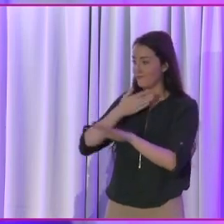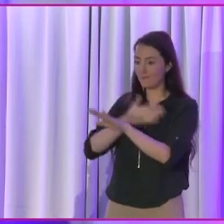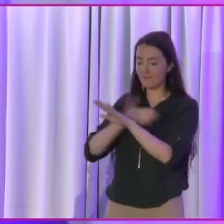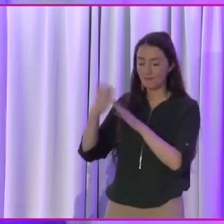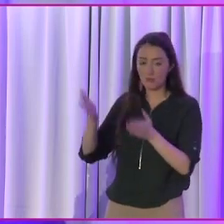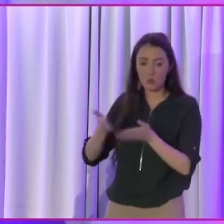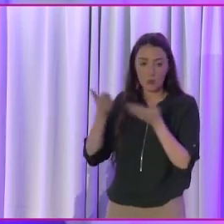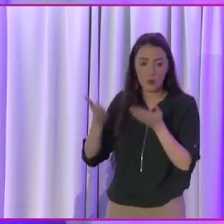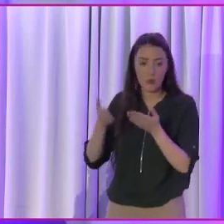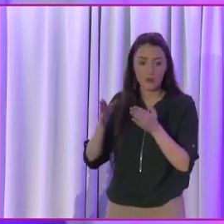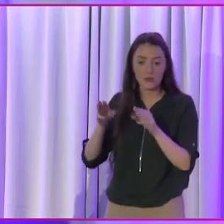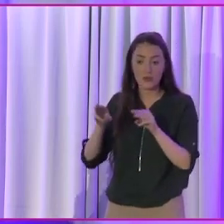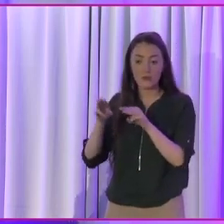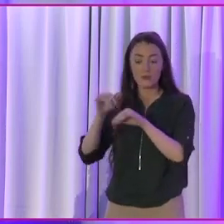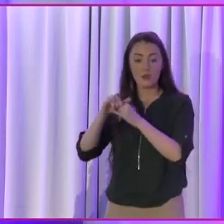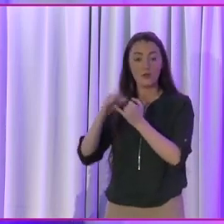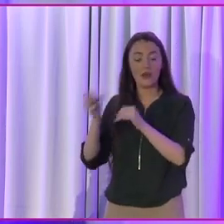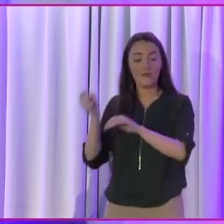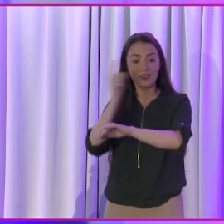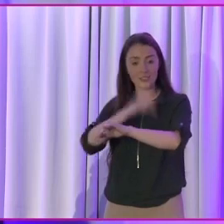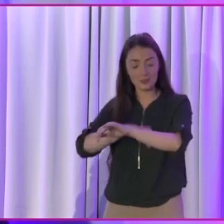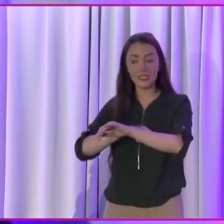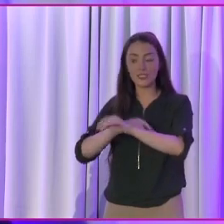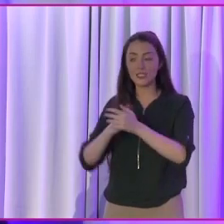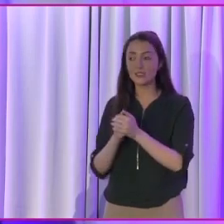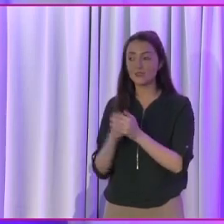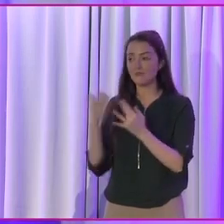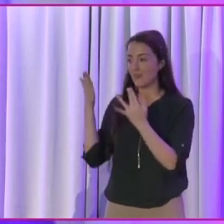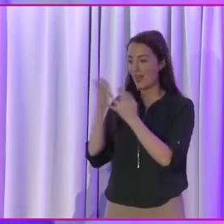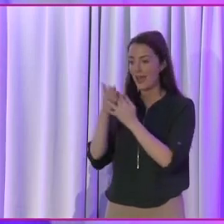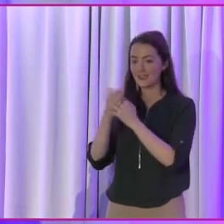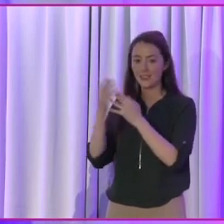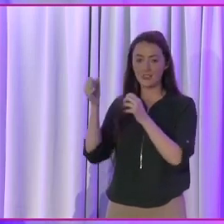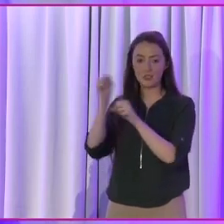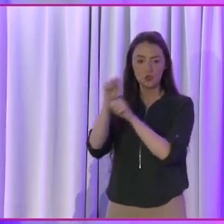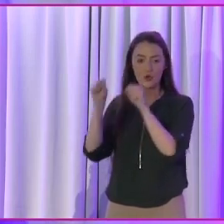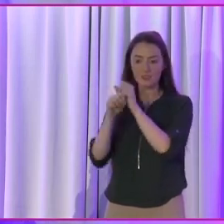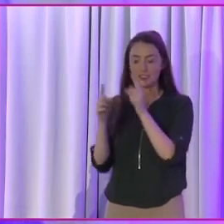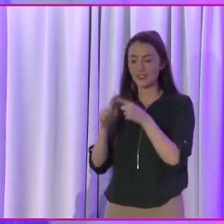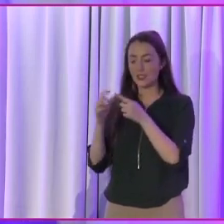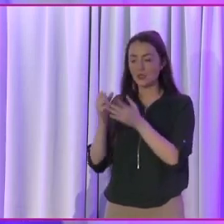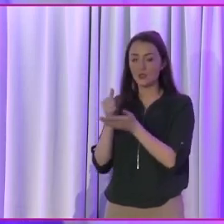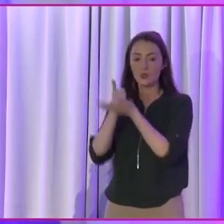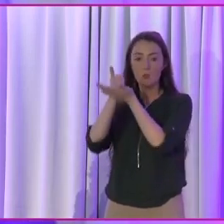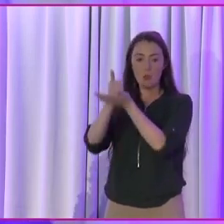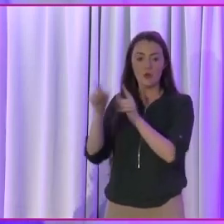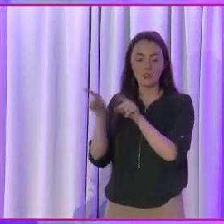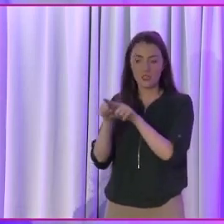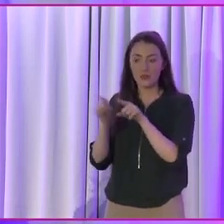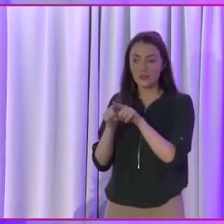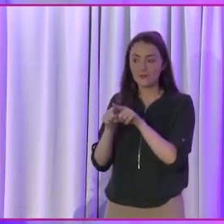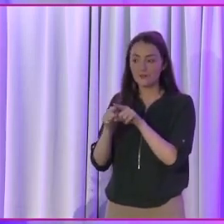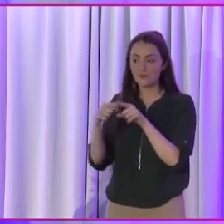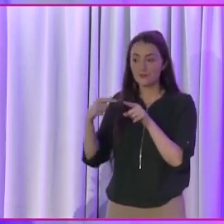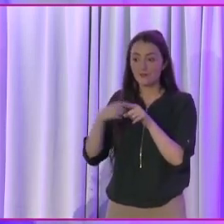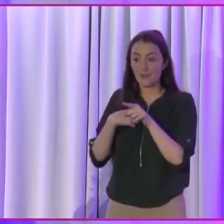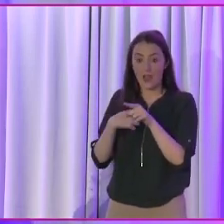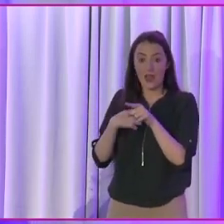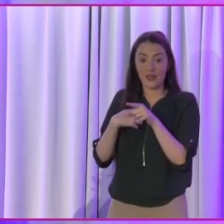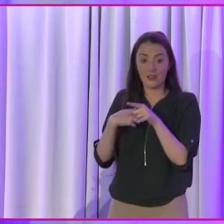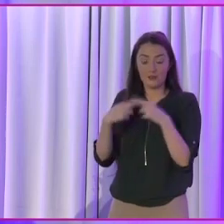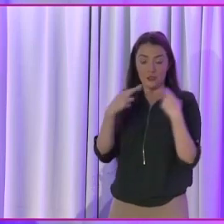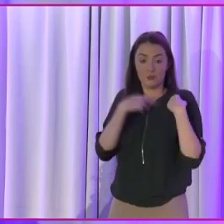promoting people with disabilities and access to services and supports. But I have taken up the role